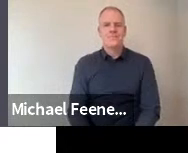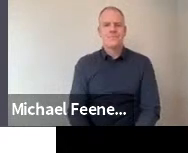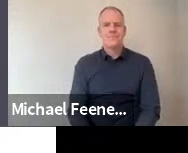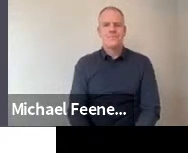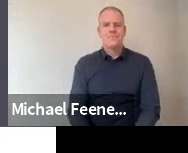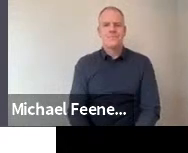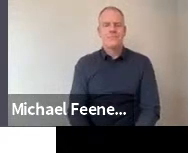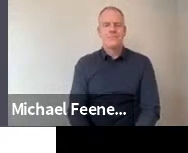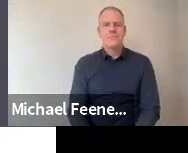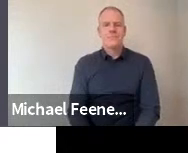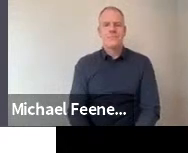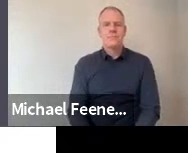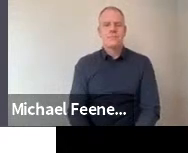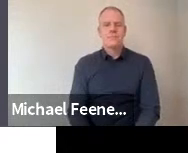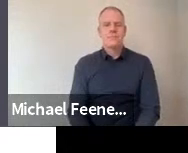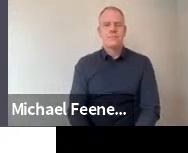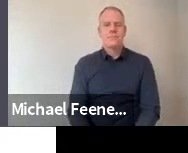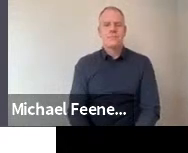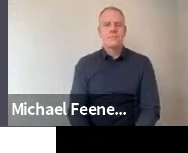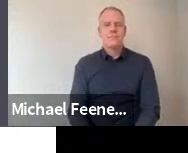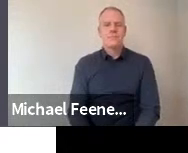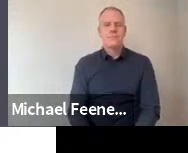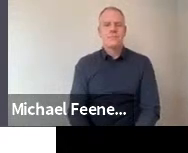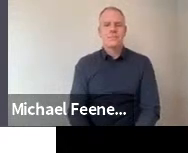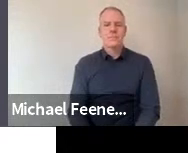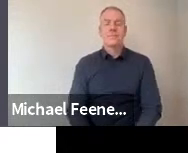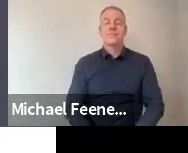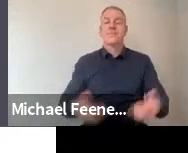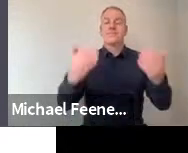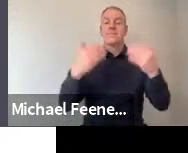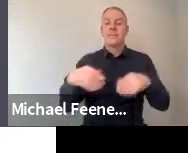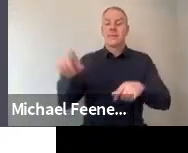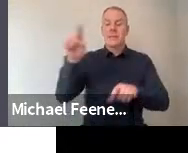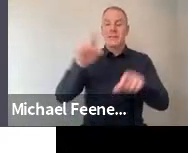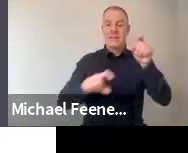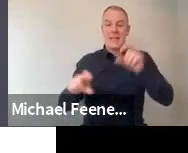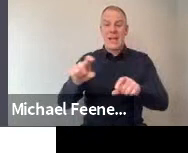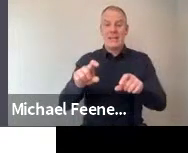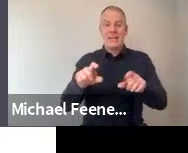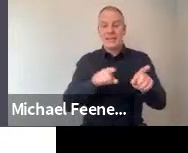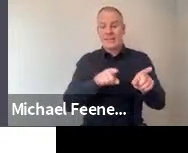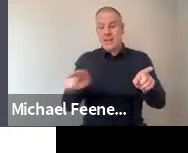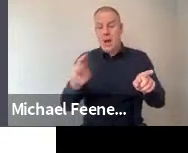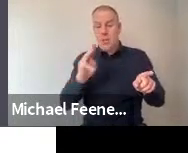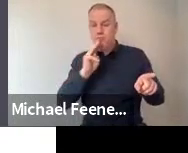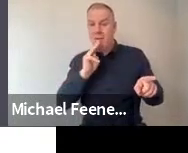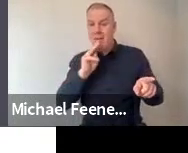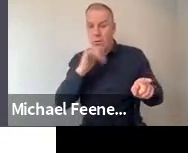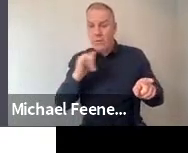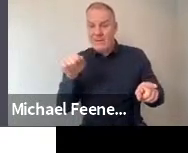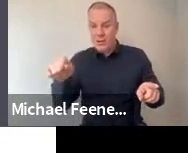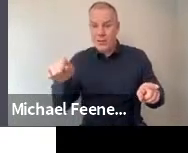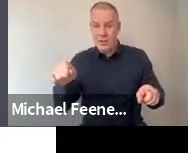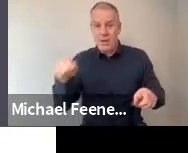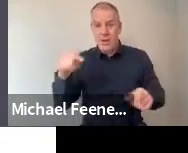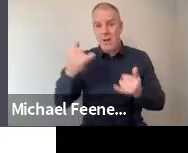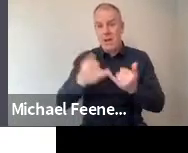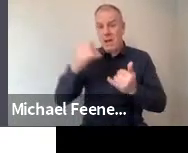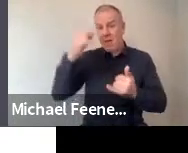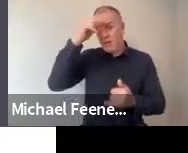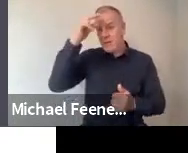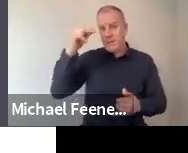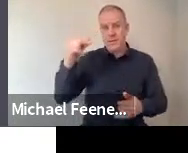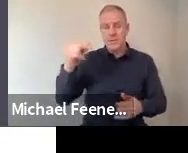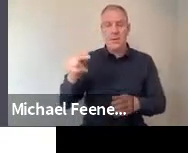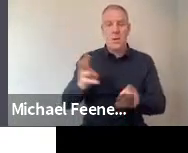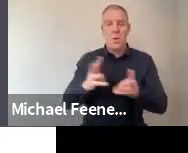And switching over to scientists at private institutions in Ireland, like scientists